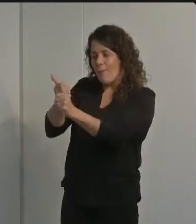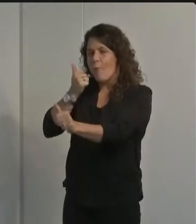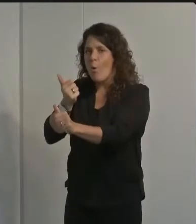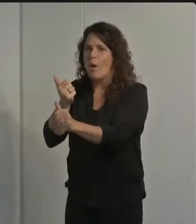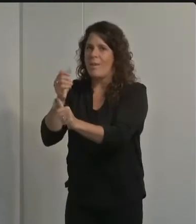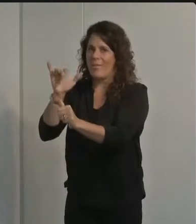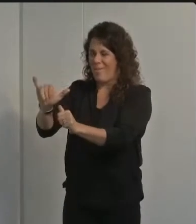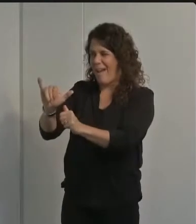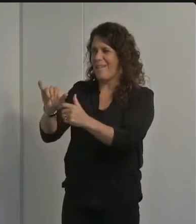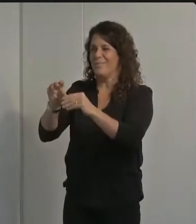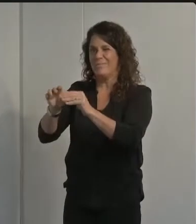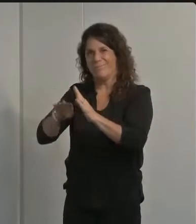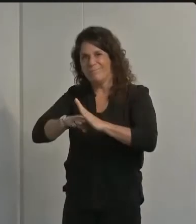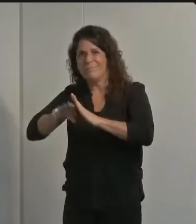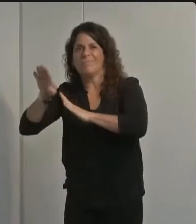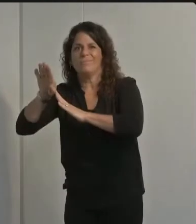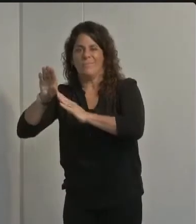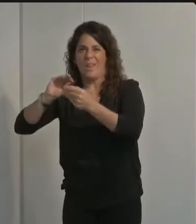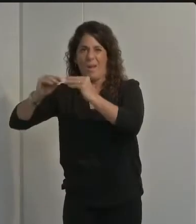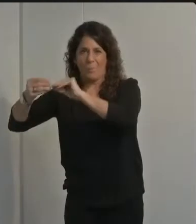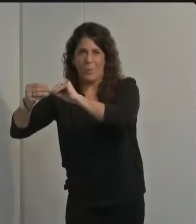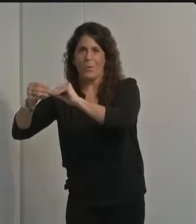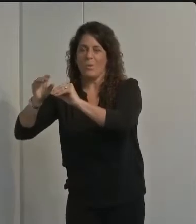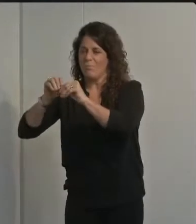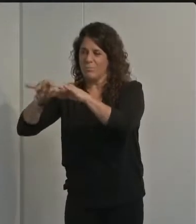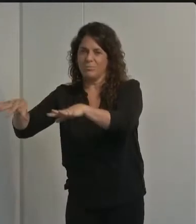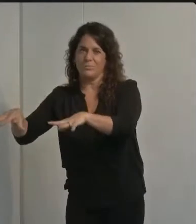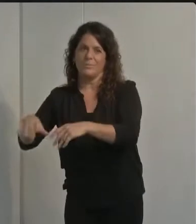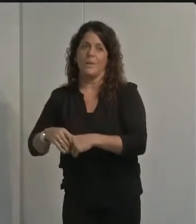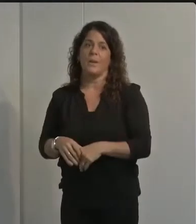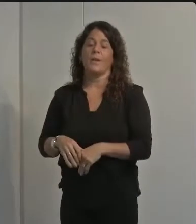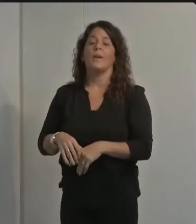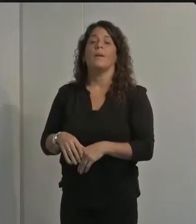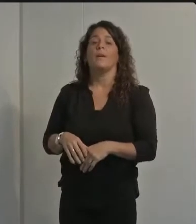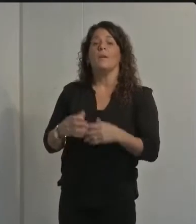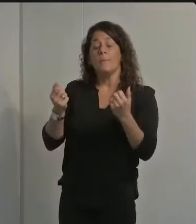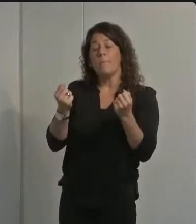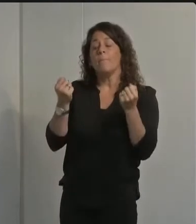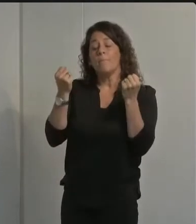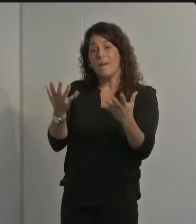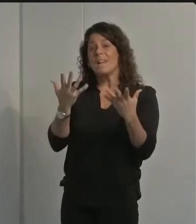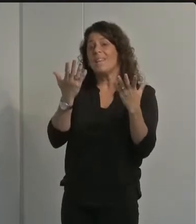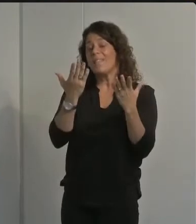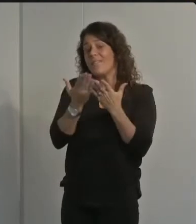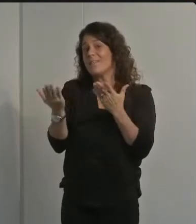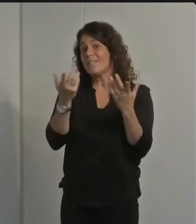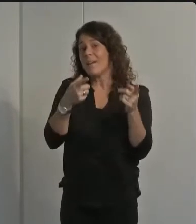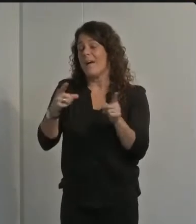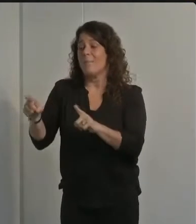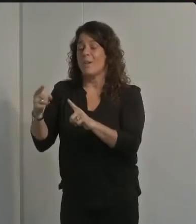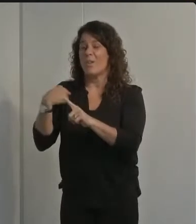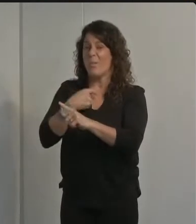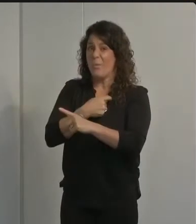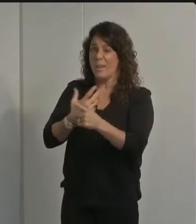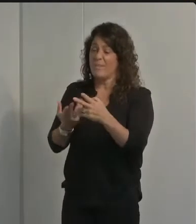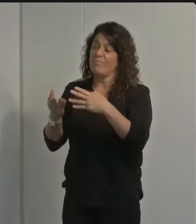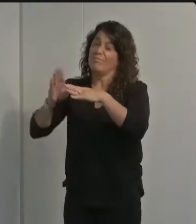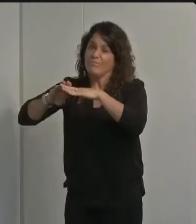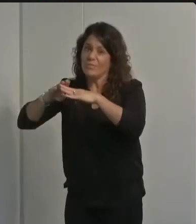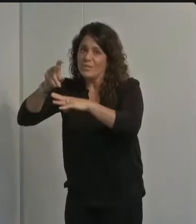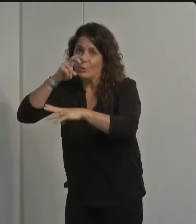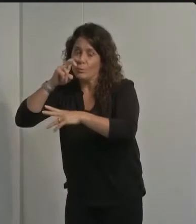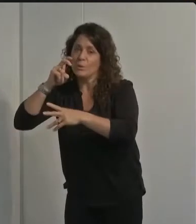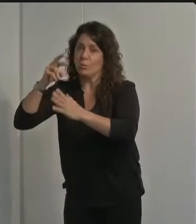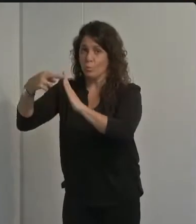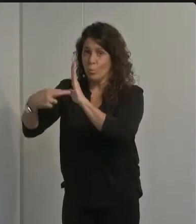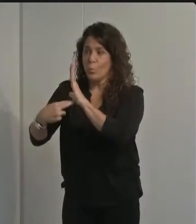this partnership has resulted in the implementation of additional measures to identify and mitigate the spread of covet 19 in the